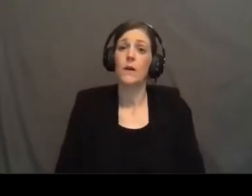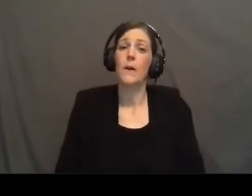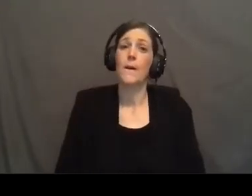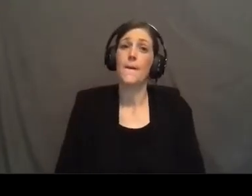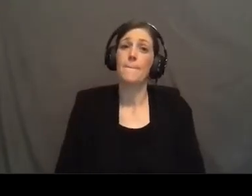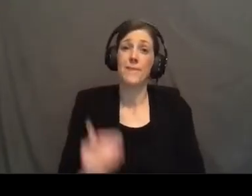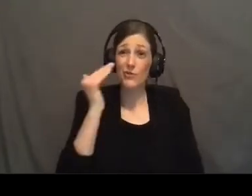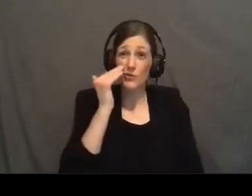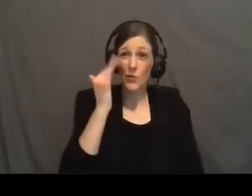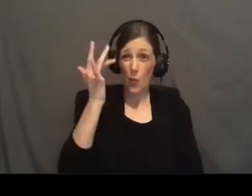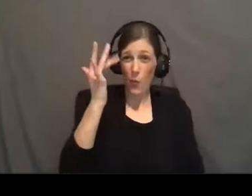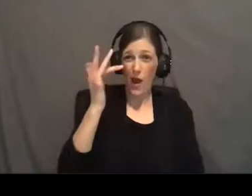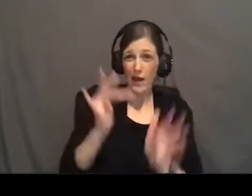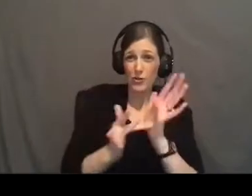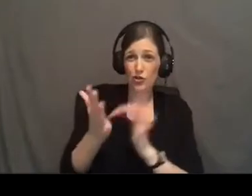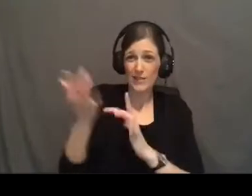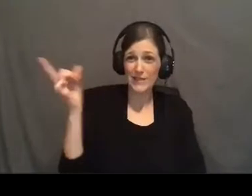do you know why he came